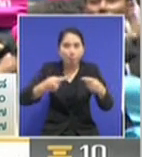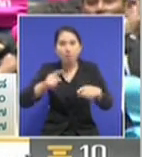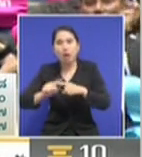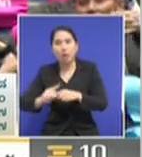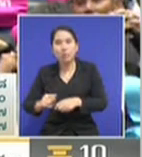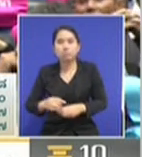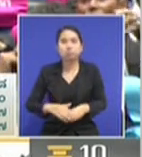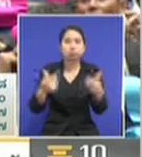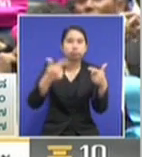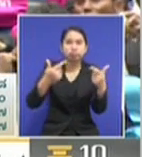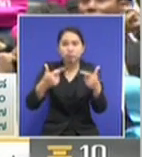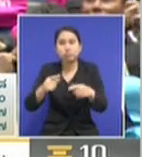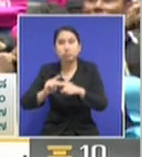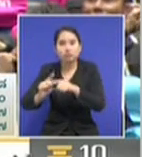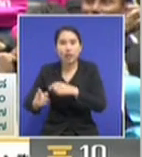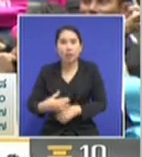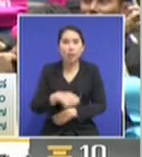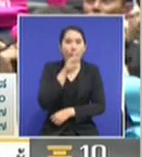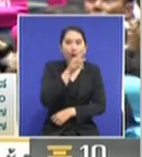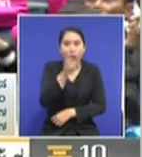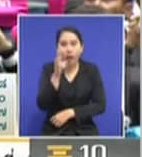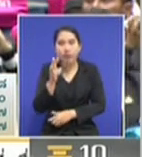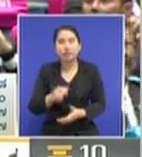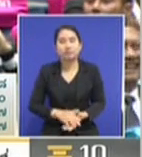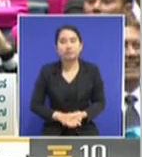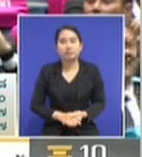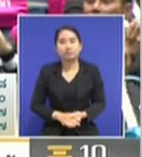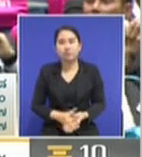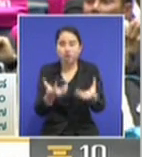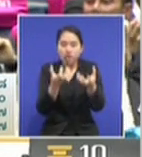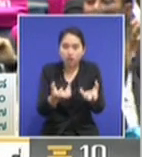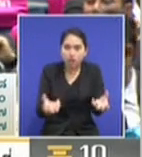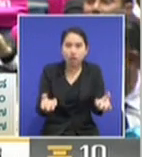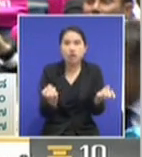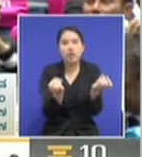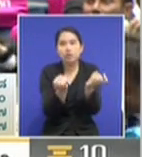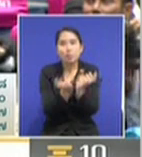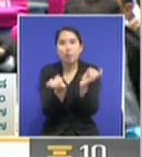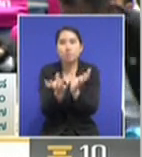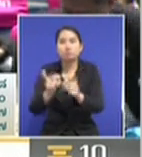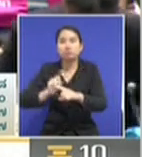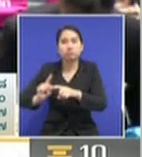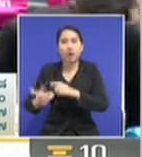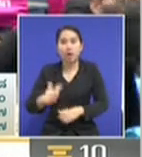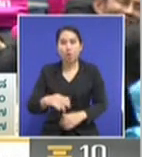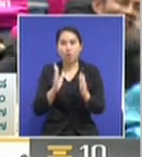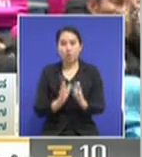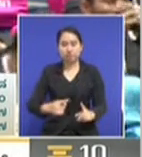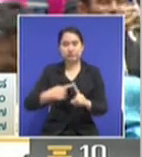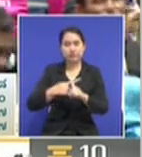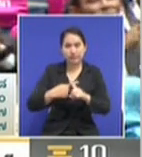and what she is going to do. Those who have spoken in support of Prajut mostly